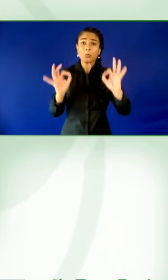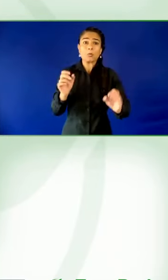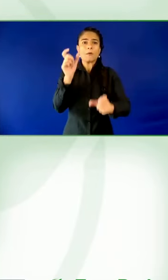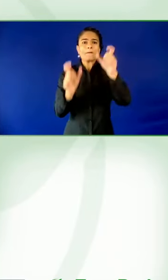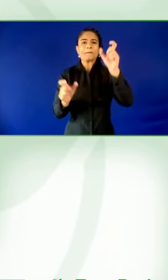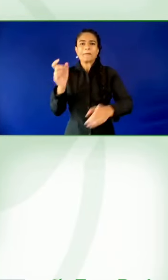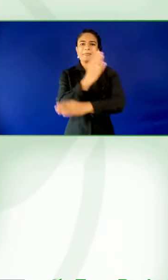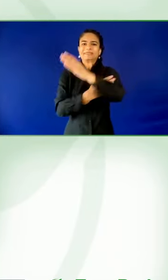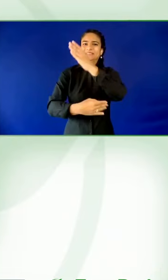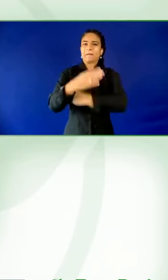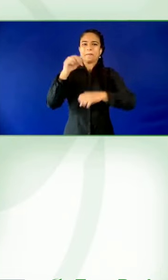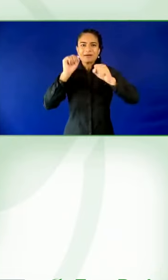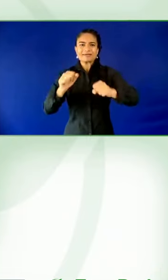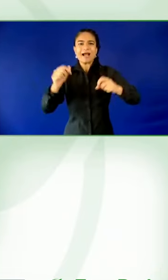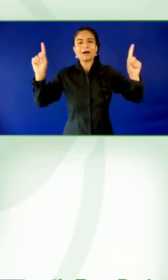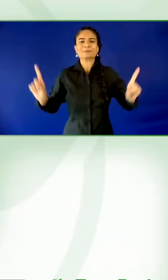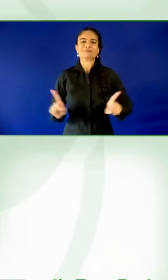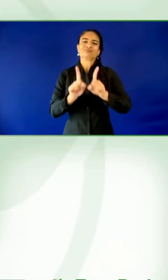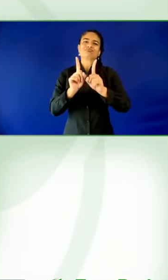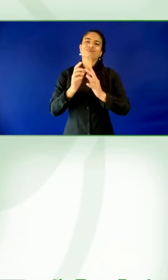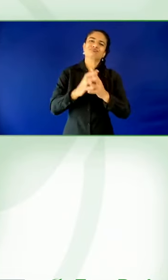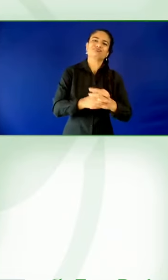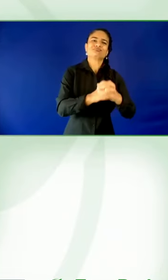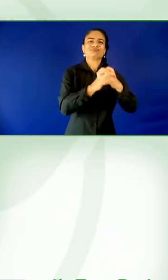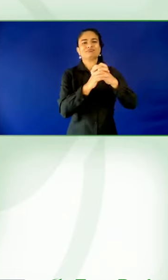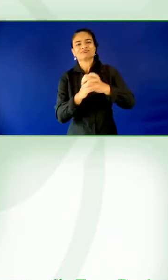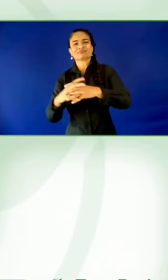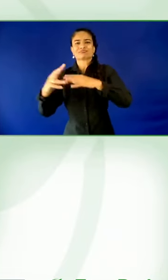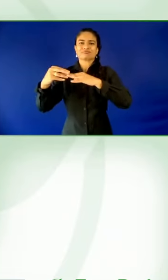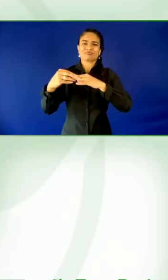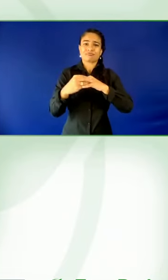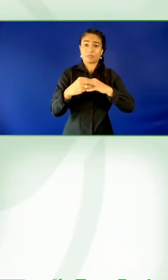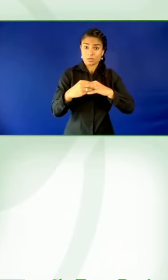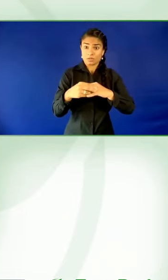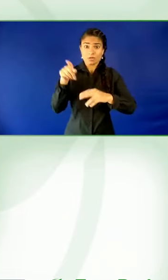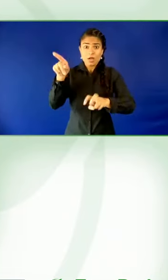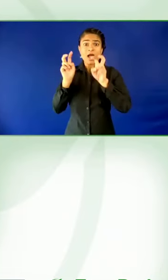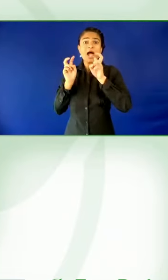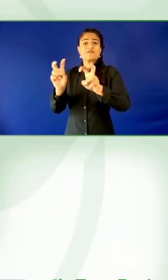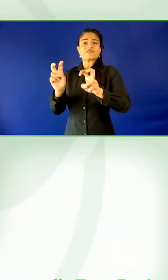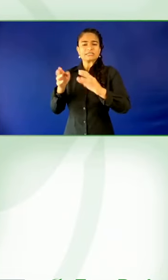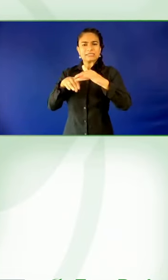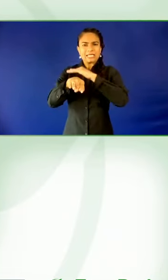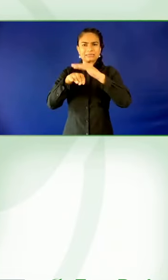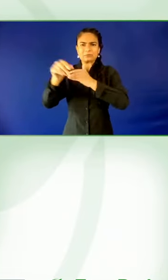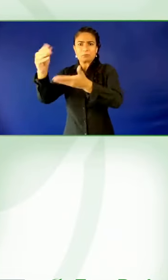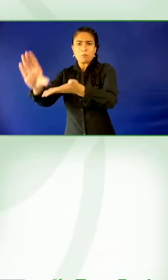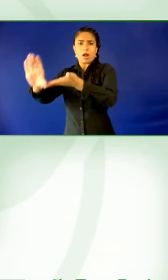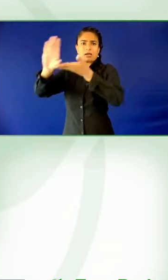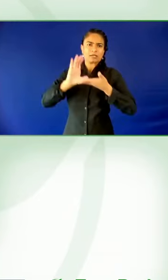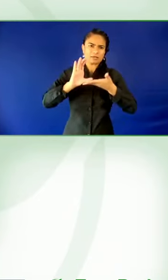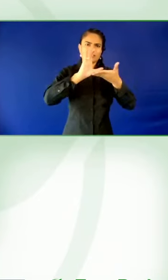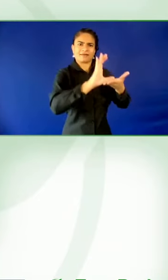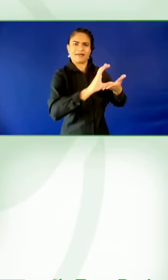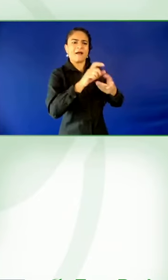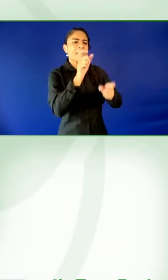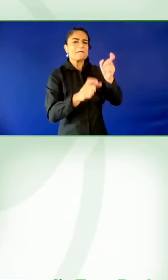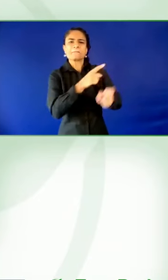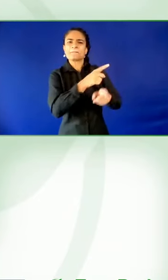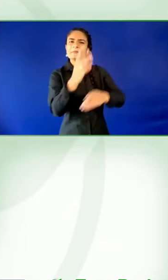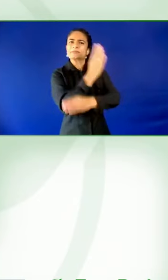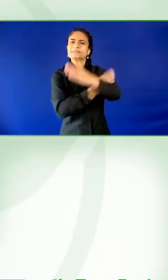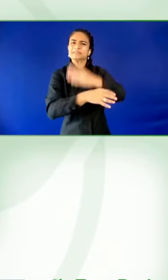Xero project. But also, things like weddings and events. So, I think it'd be great to develop more business cases